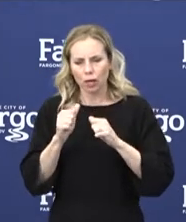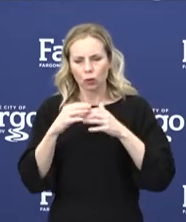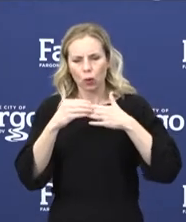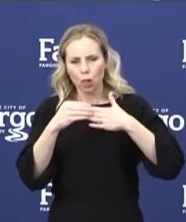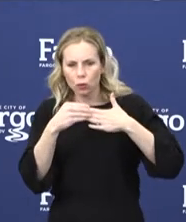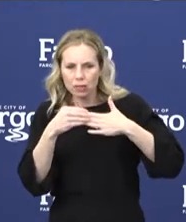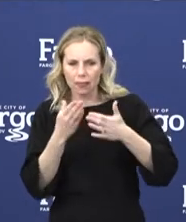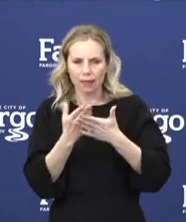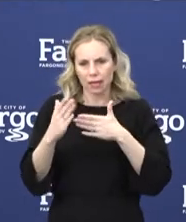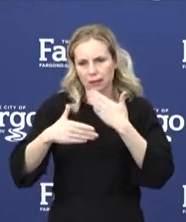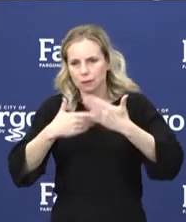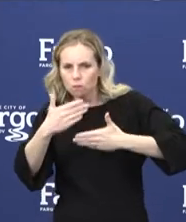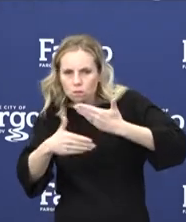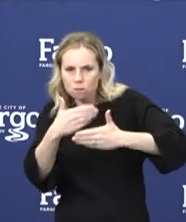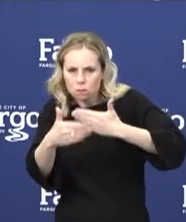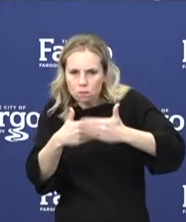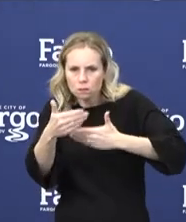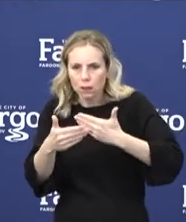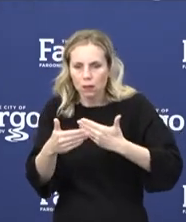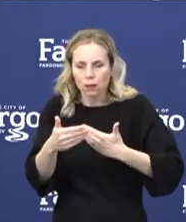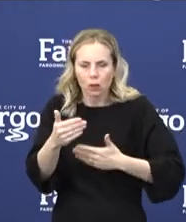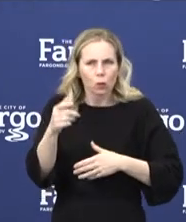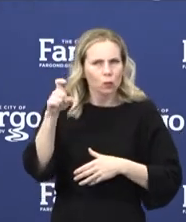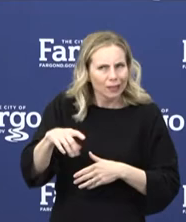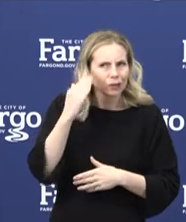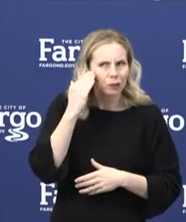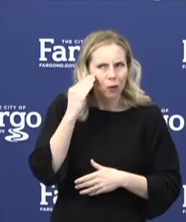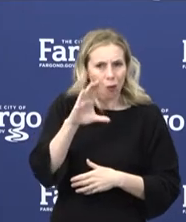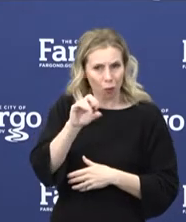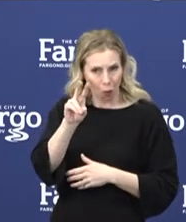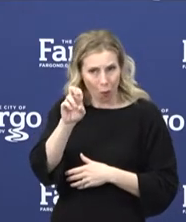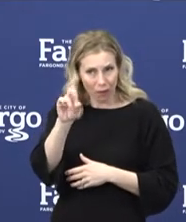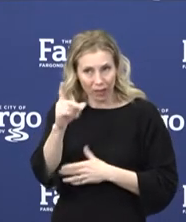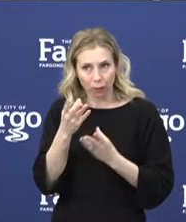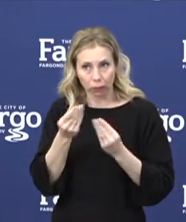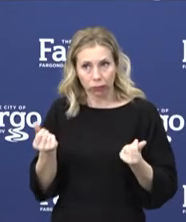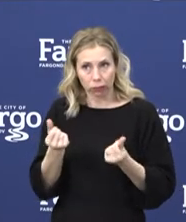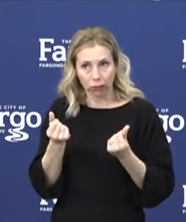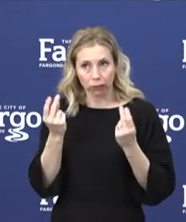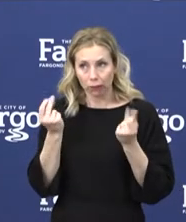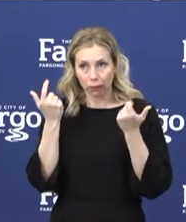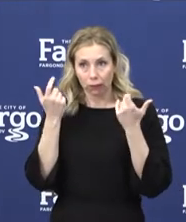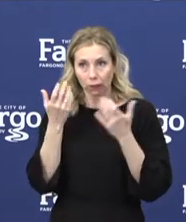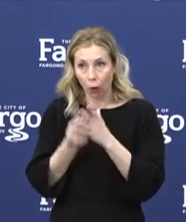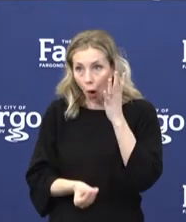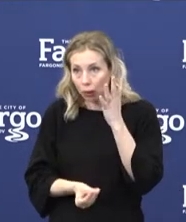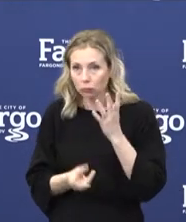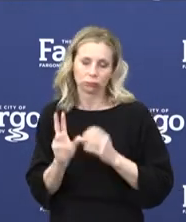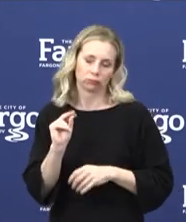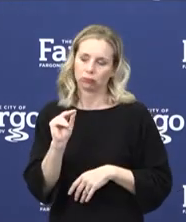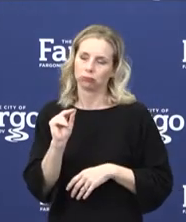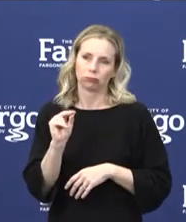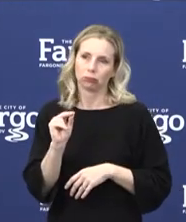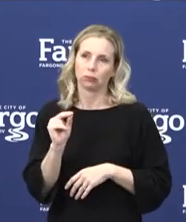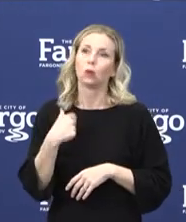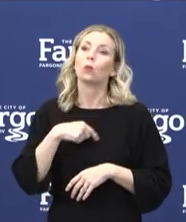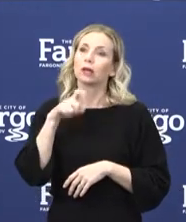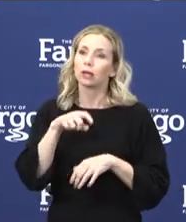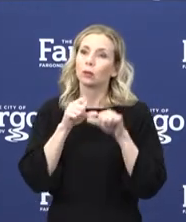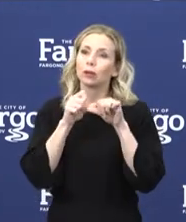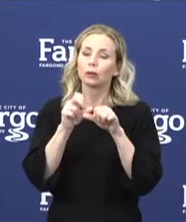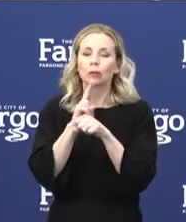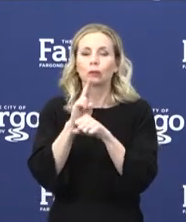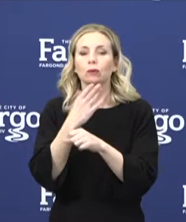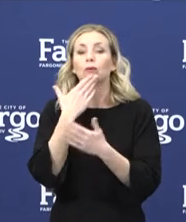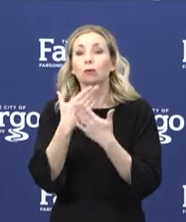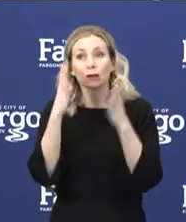need to be really aware that COVID isn't just going to disappear quickly. We need to continue to use good judgment to be aware of our